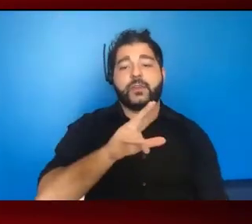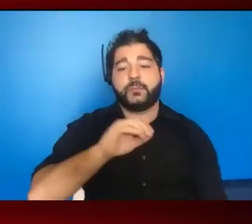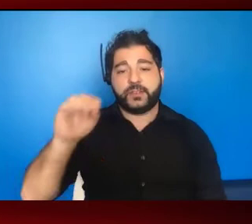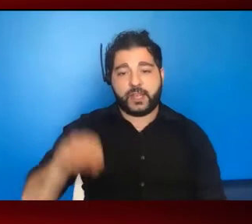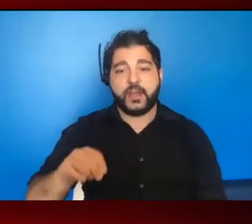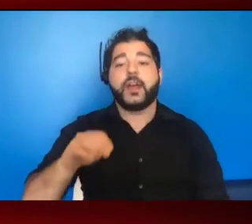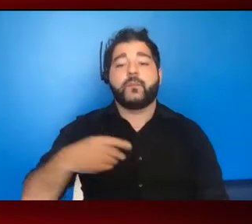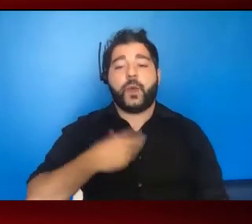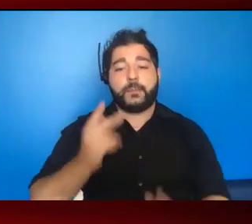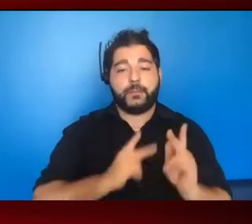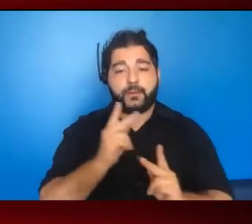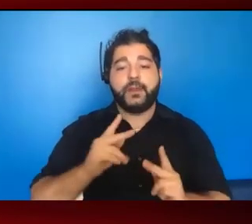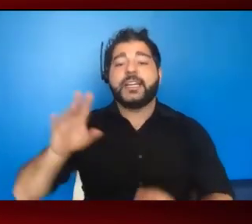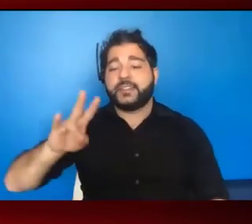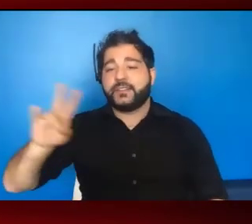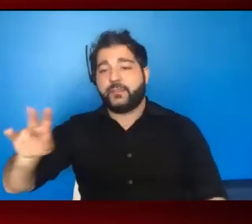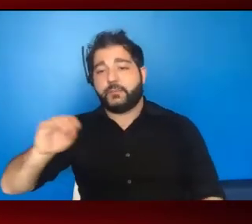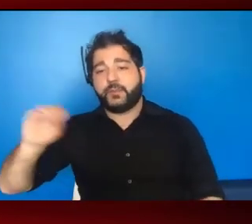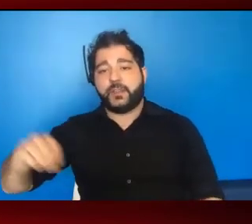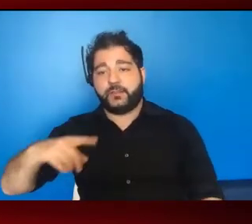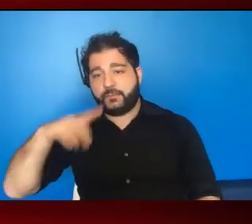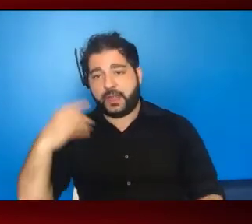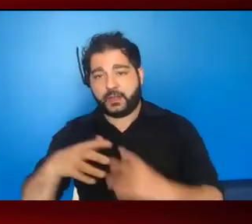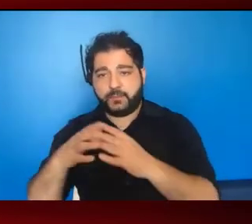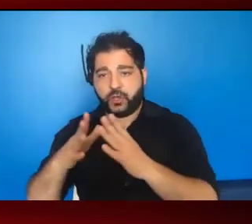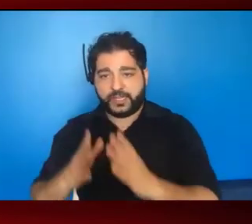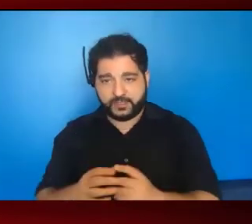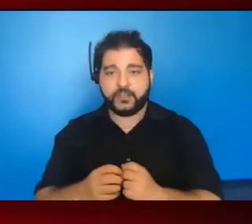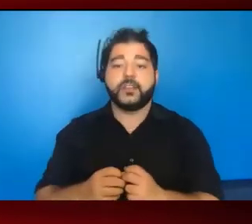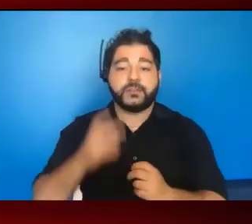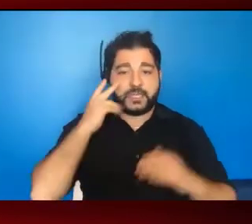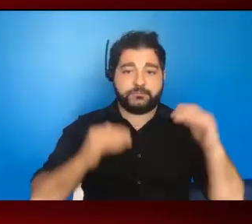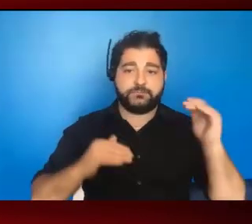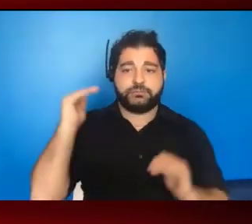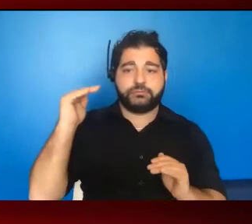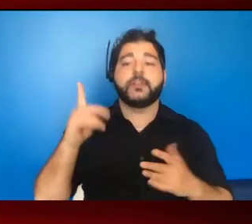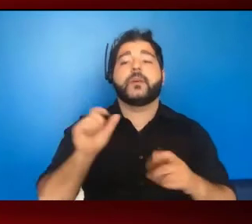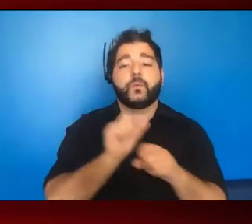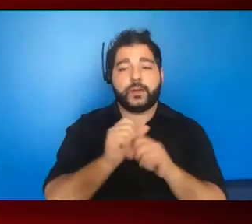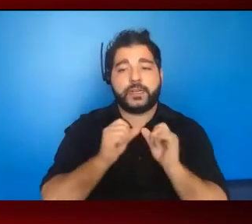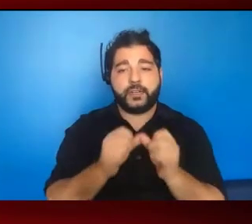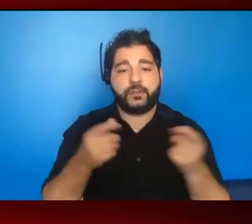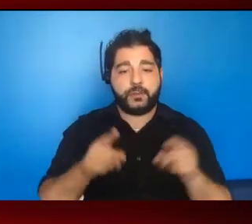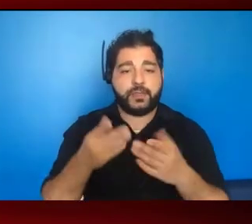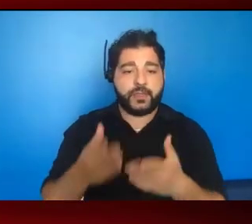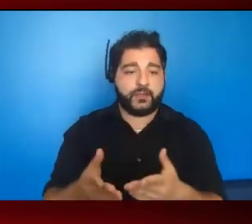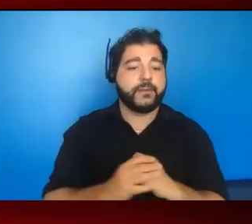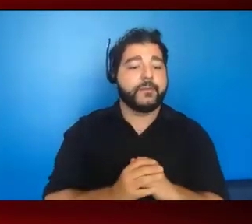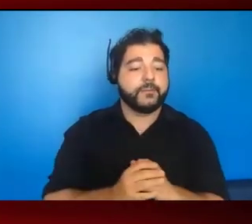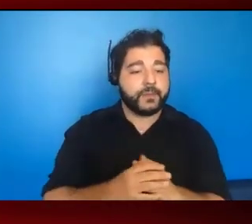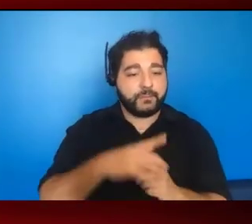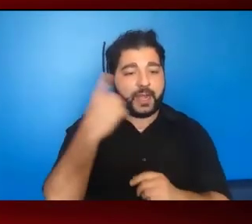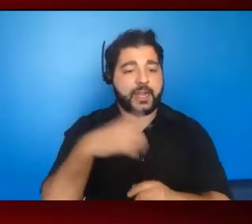month and 77% of Black Americans connecting. So you'll see that work continues to be done. again, Hispanic and Latinos